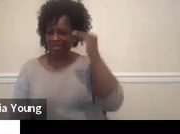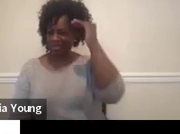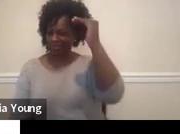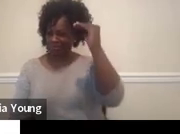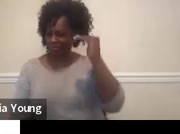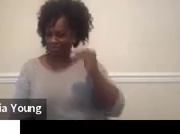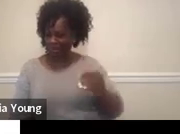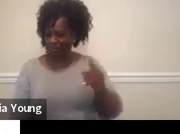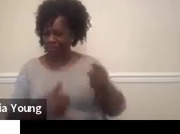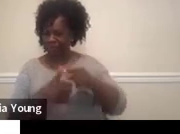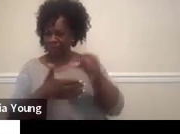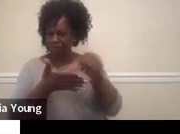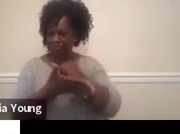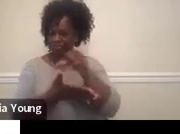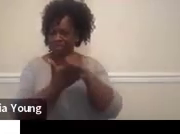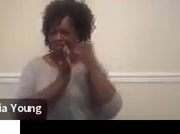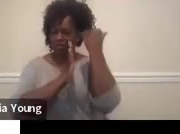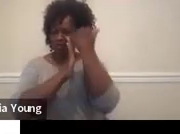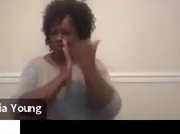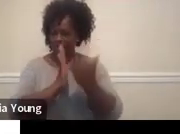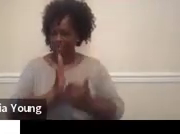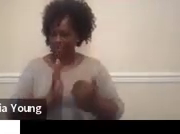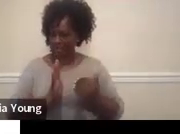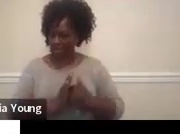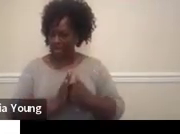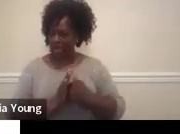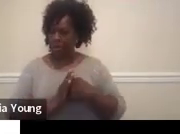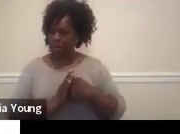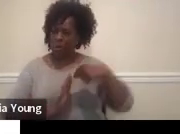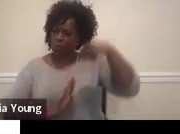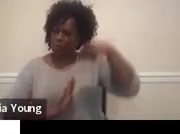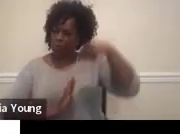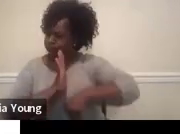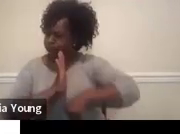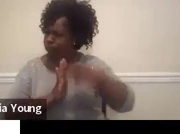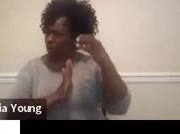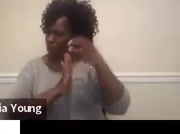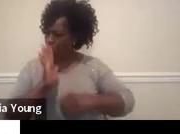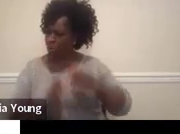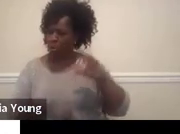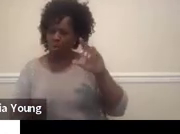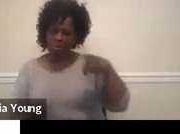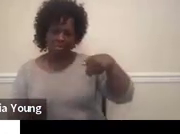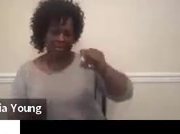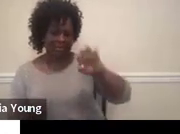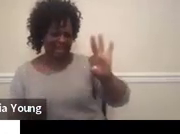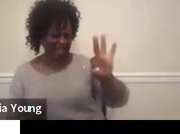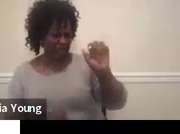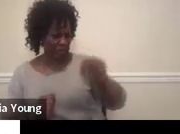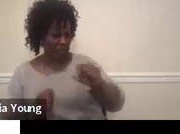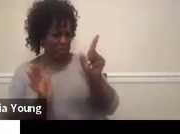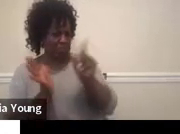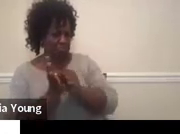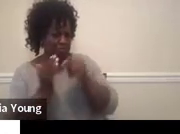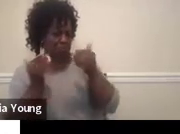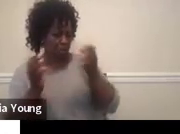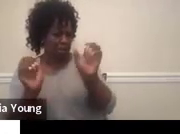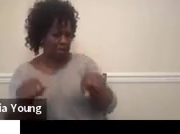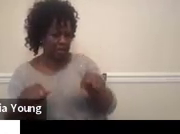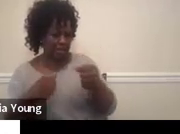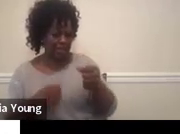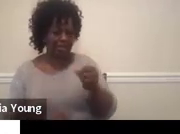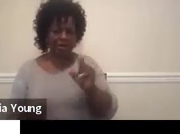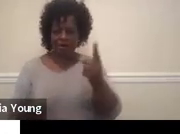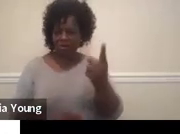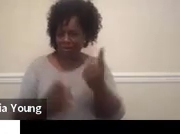So this is a fairly extensive resource, but you can see it's a PDF, so you can print it off. Oh, there's a